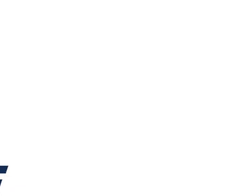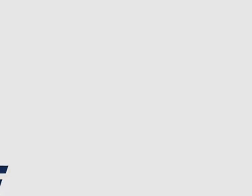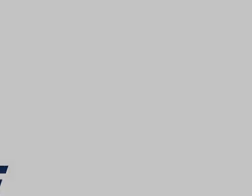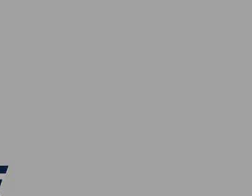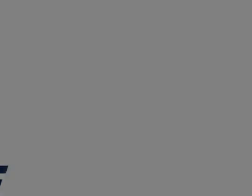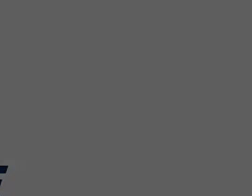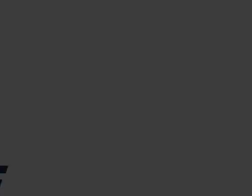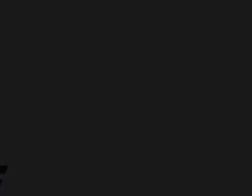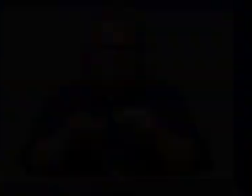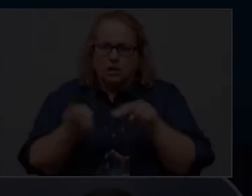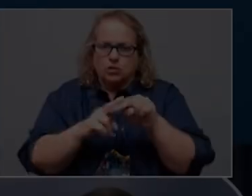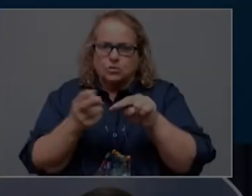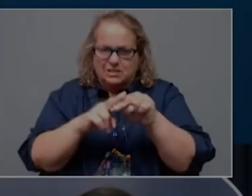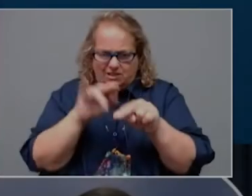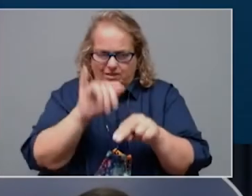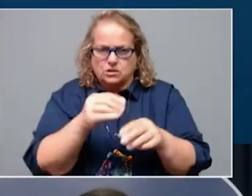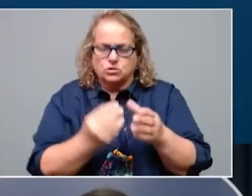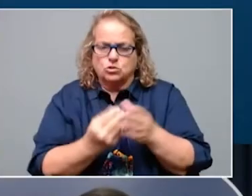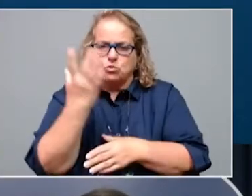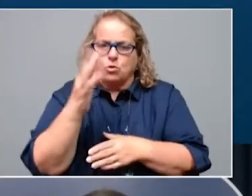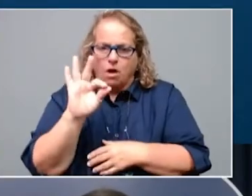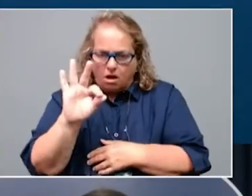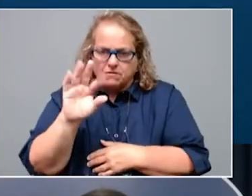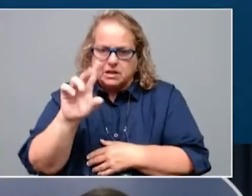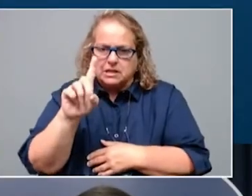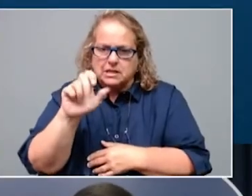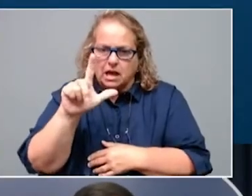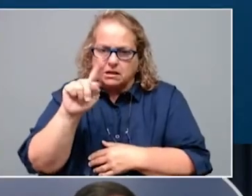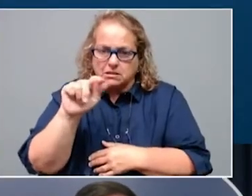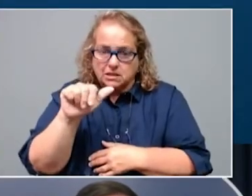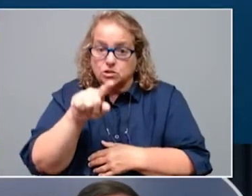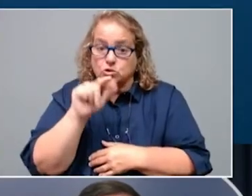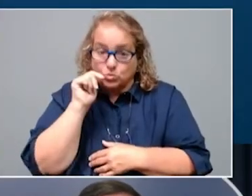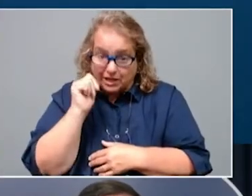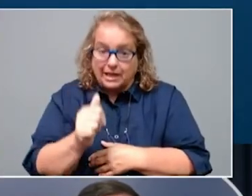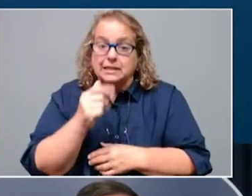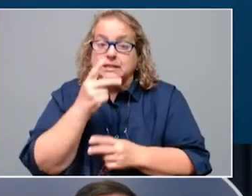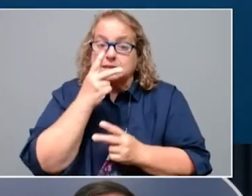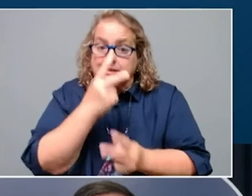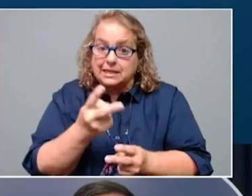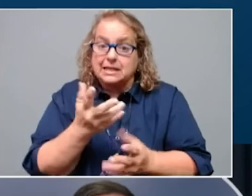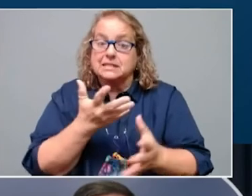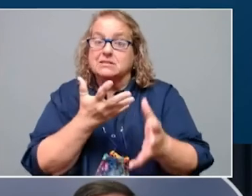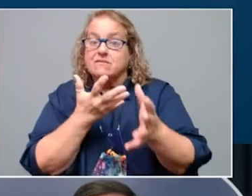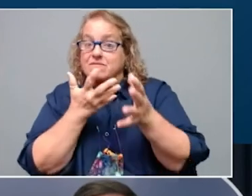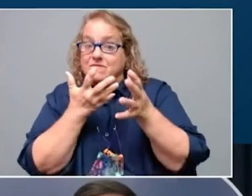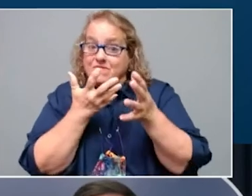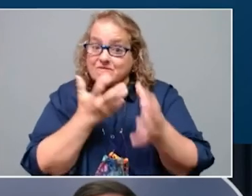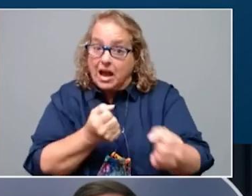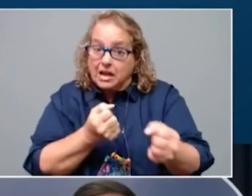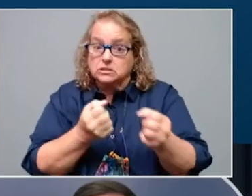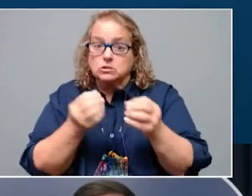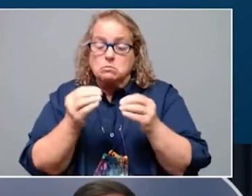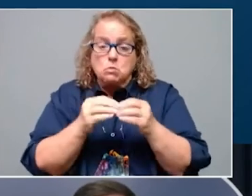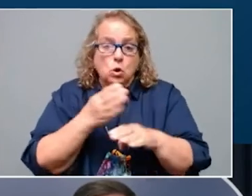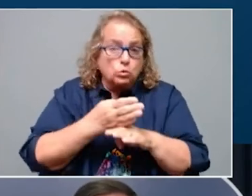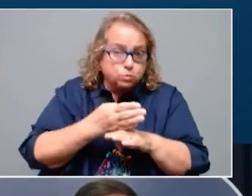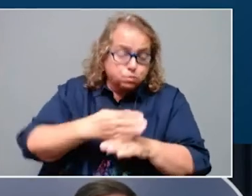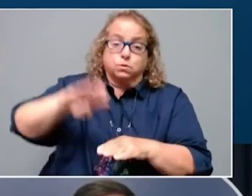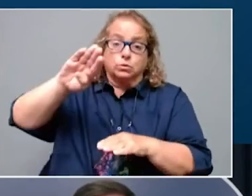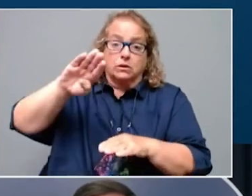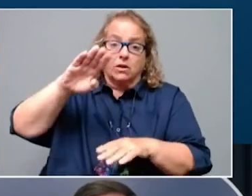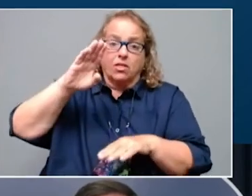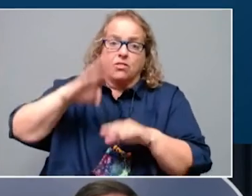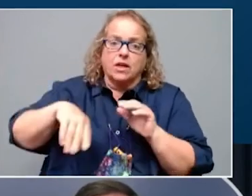Pikeville Medical Center. Continuing into the fall, Bashir said the Guard would assist health departments, vaccination clinics, and food